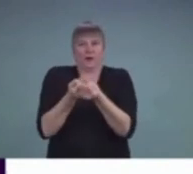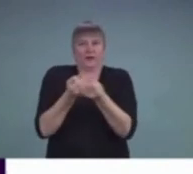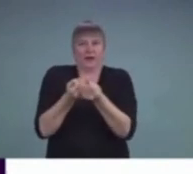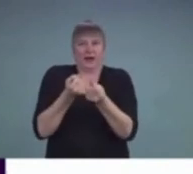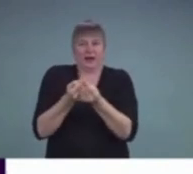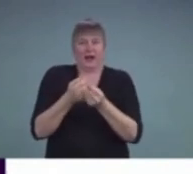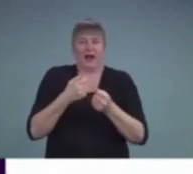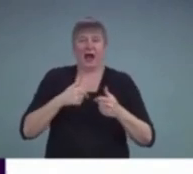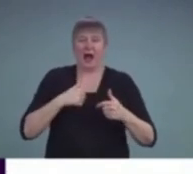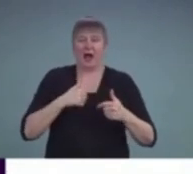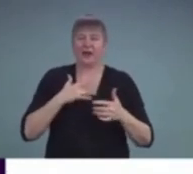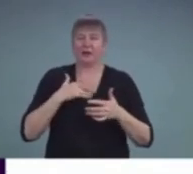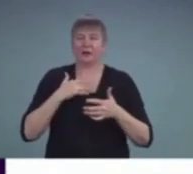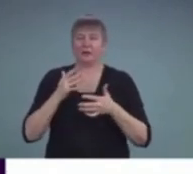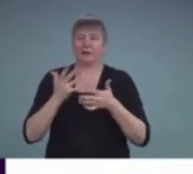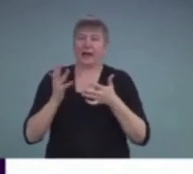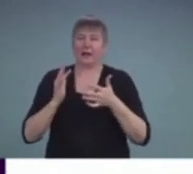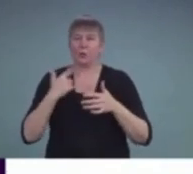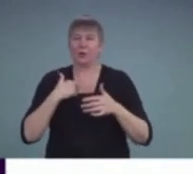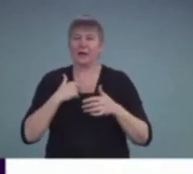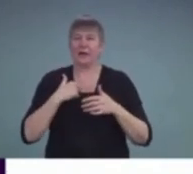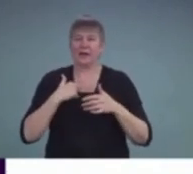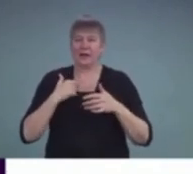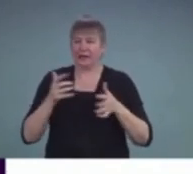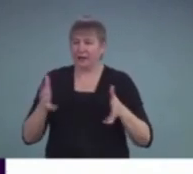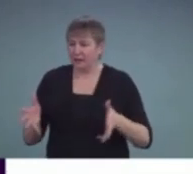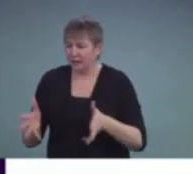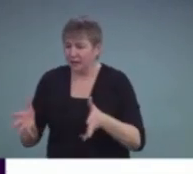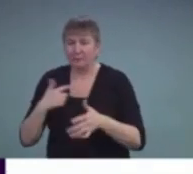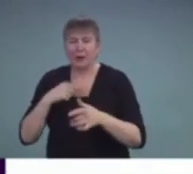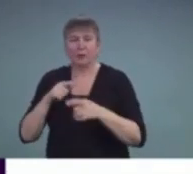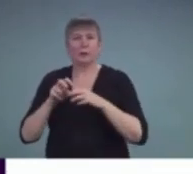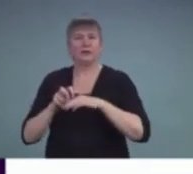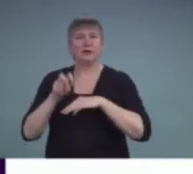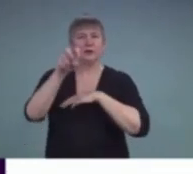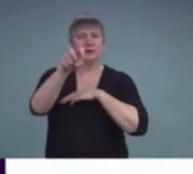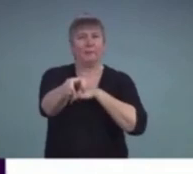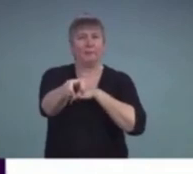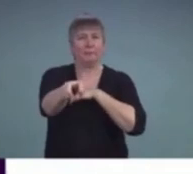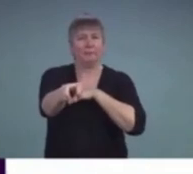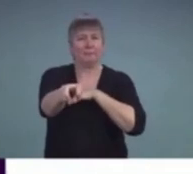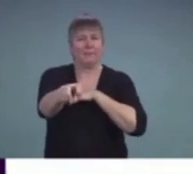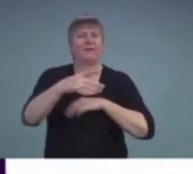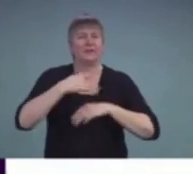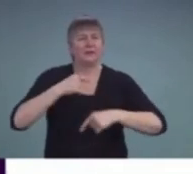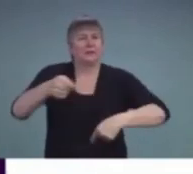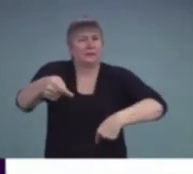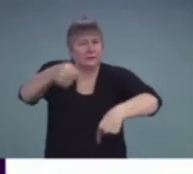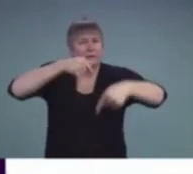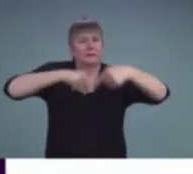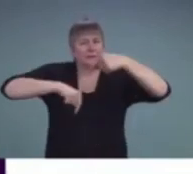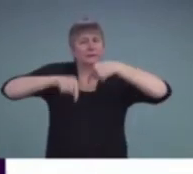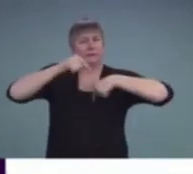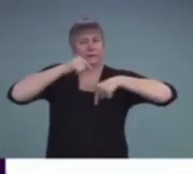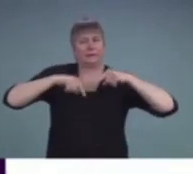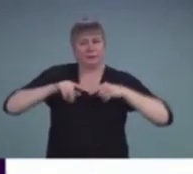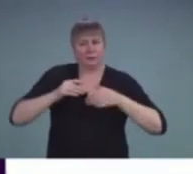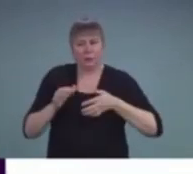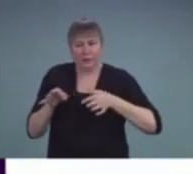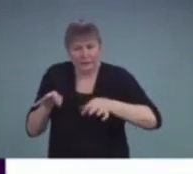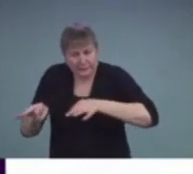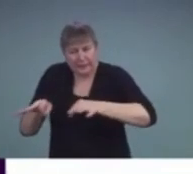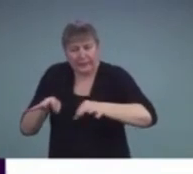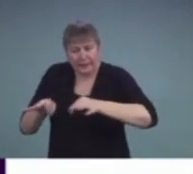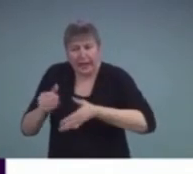over some steps that perhaps needed to occur first before we could expect kids to successfully advocate for themselves.